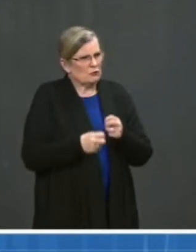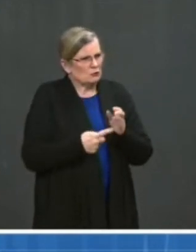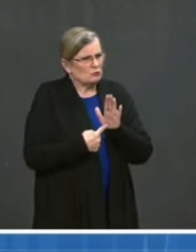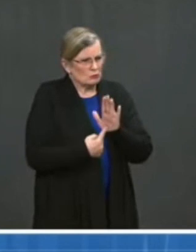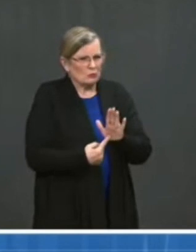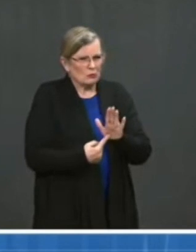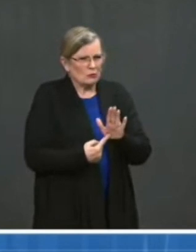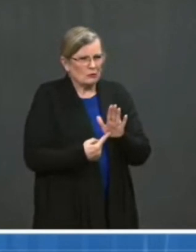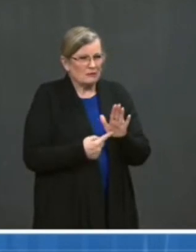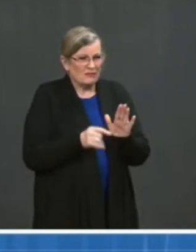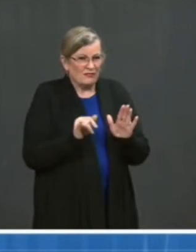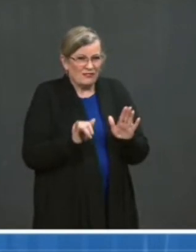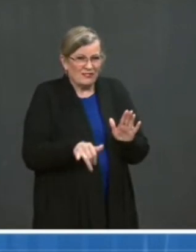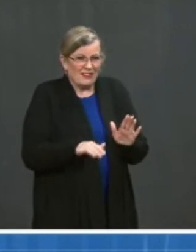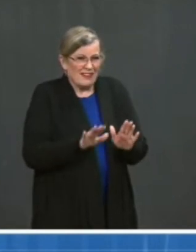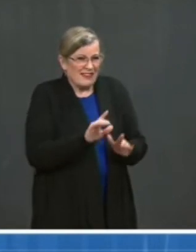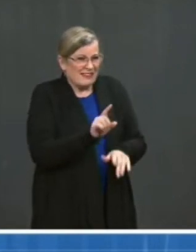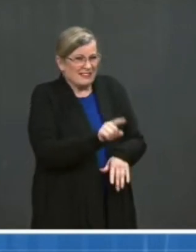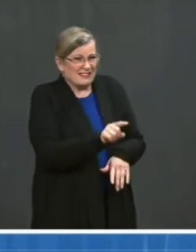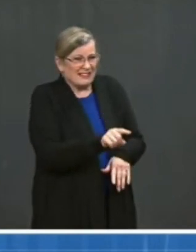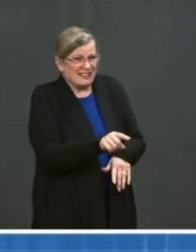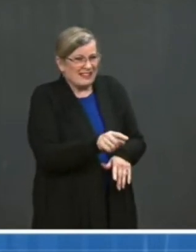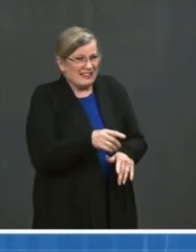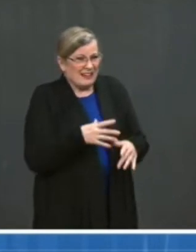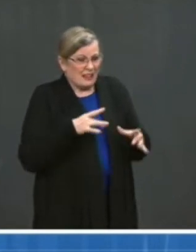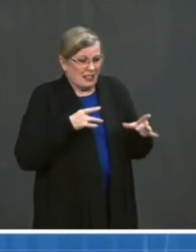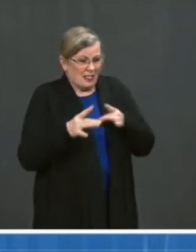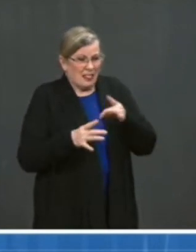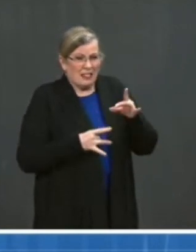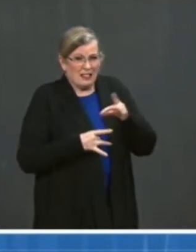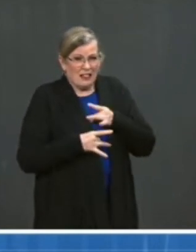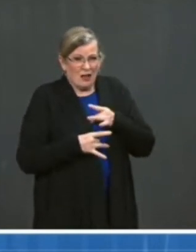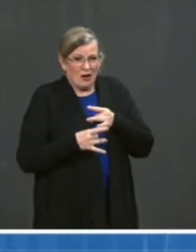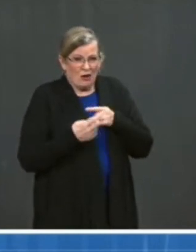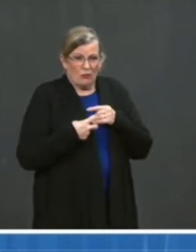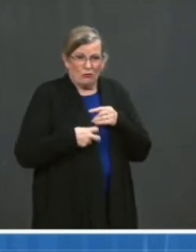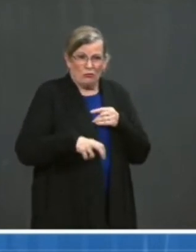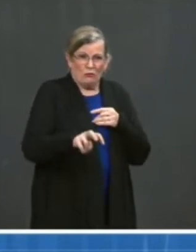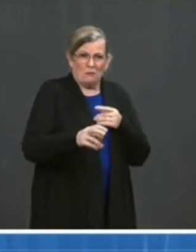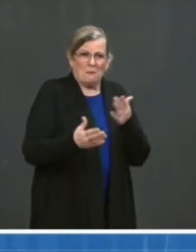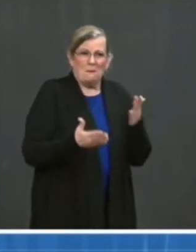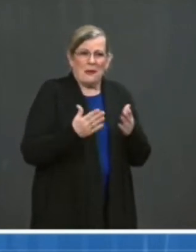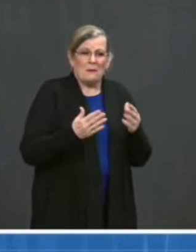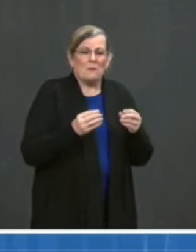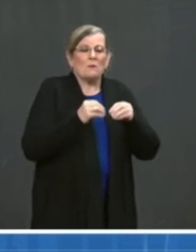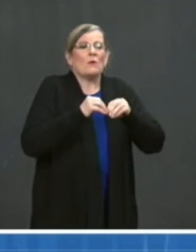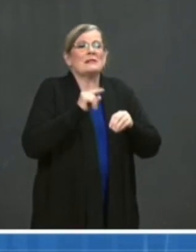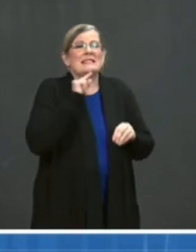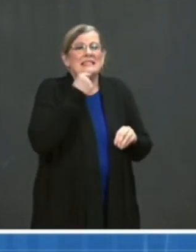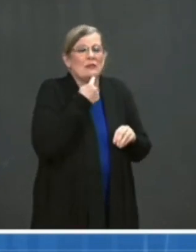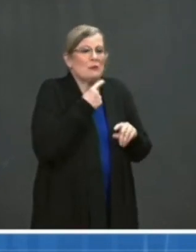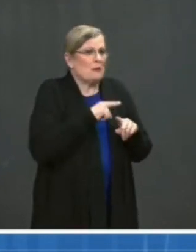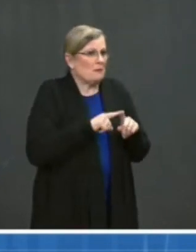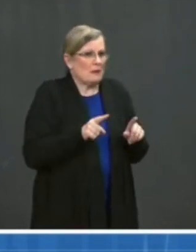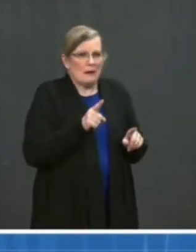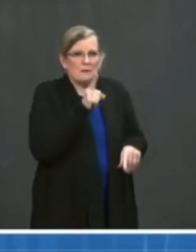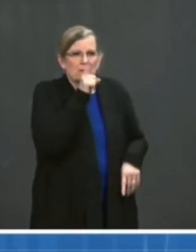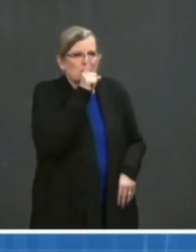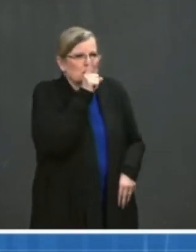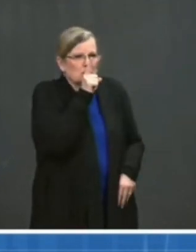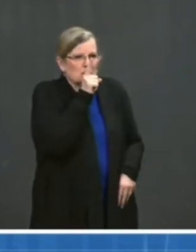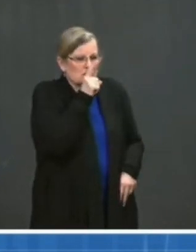reports we're seeing, it very likely could be a bit more serious, but it definitely is more transmissible.